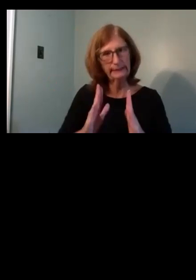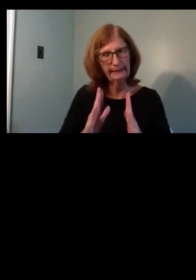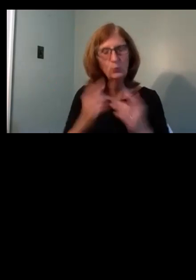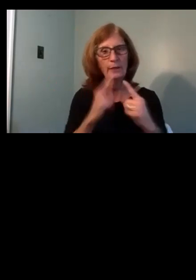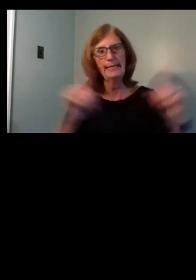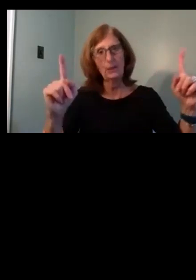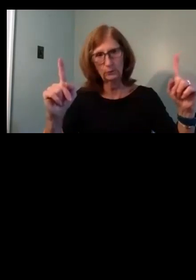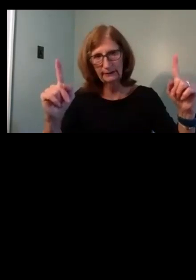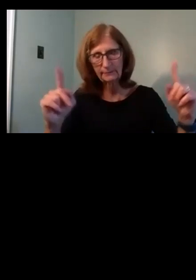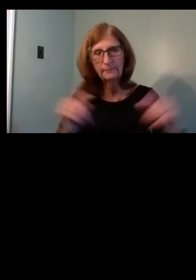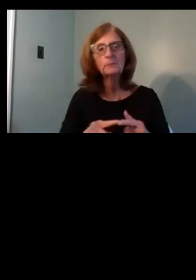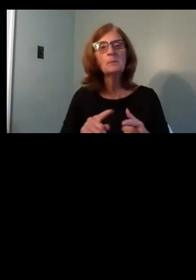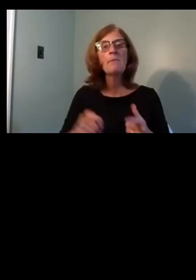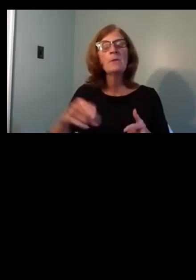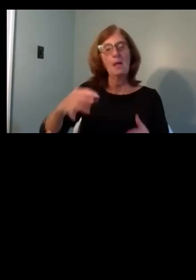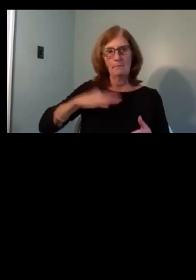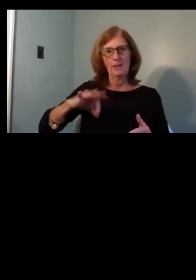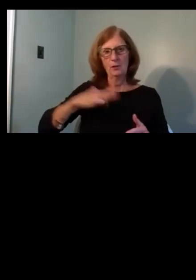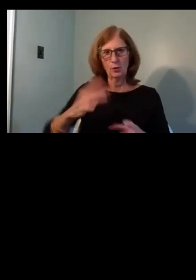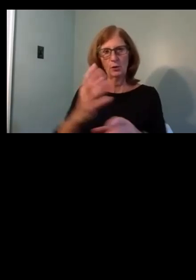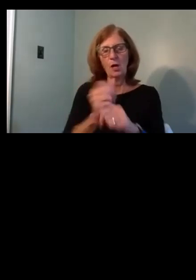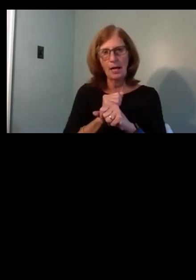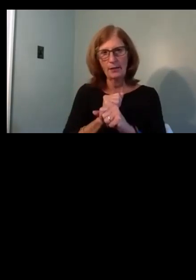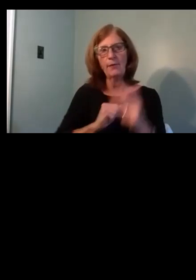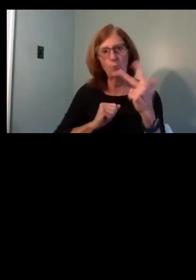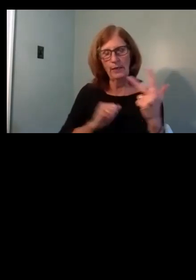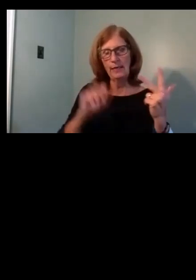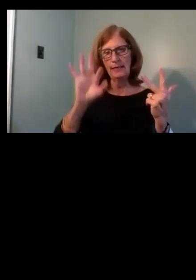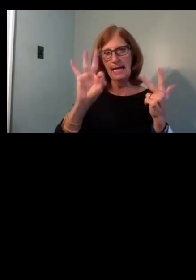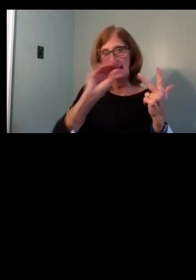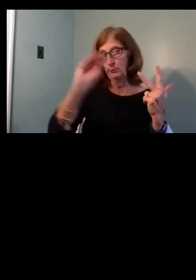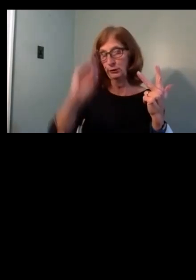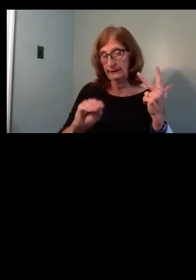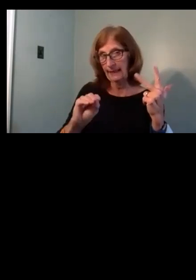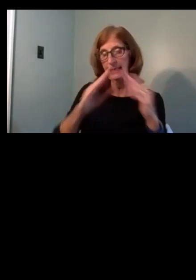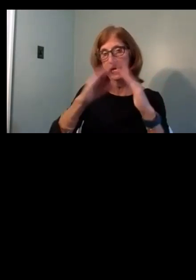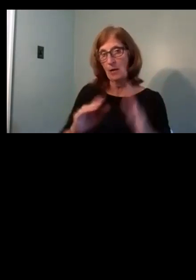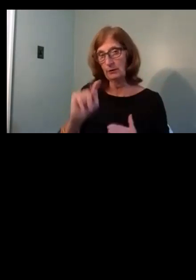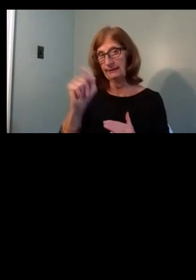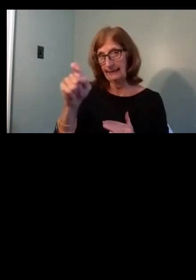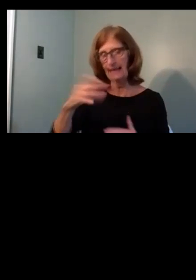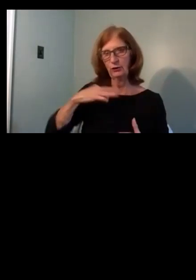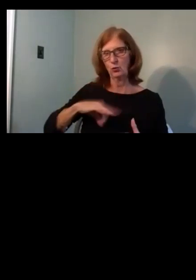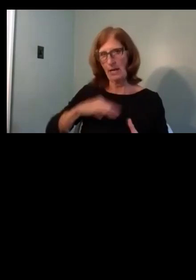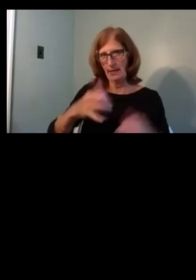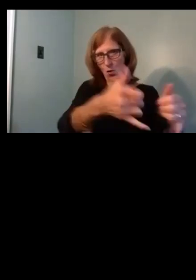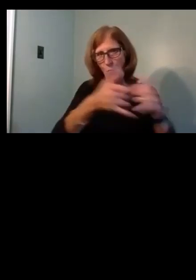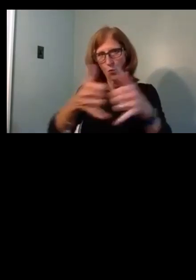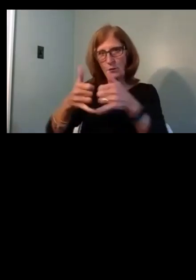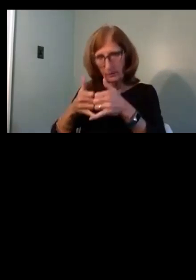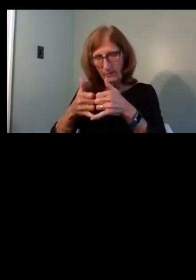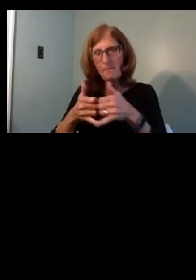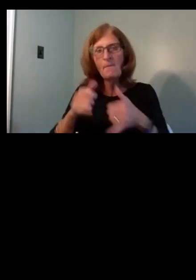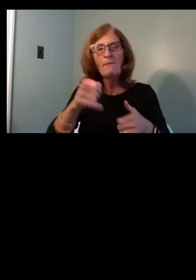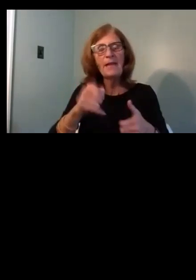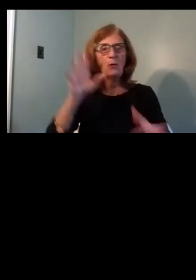and Pittsburgh received three 9% low income housing tax credit awards for what will end up being